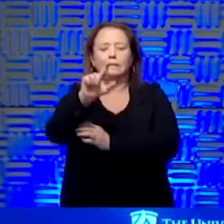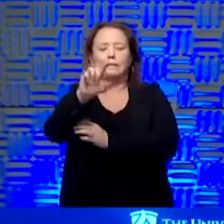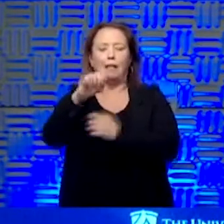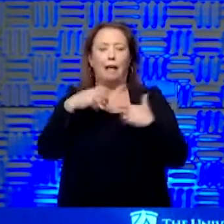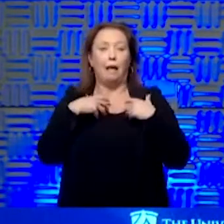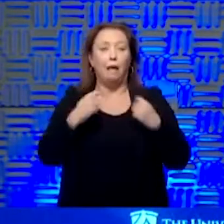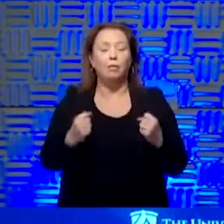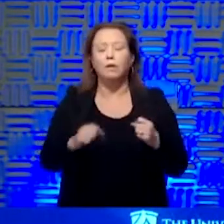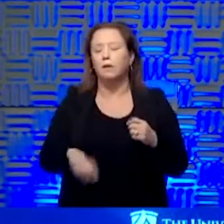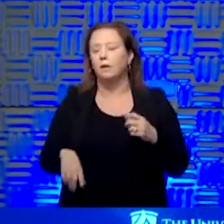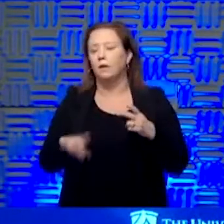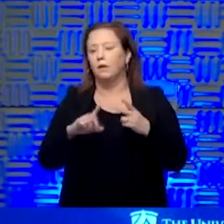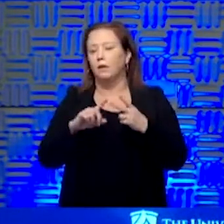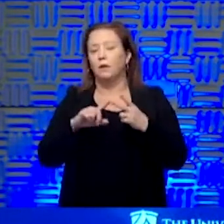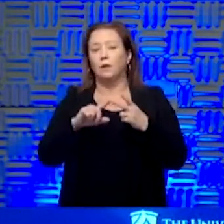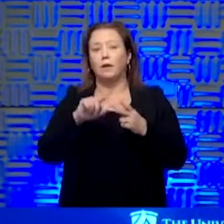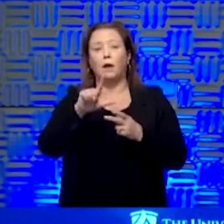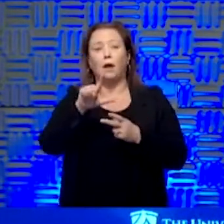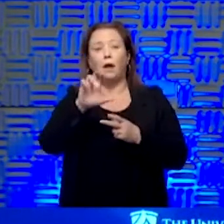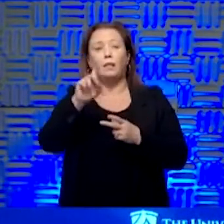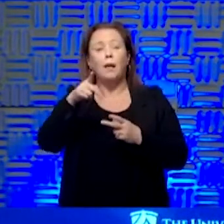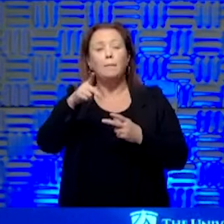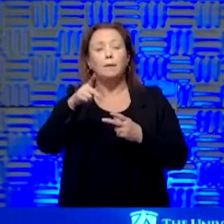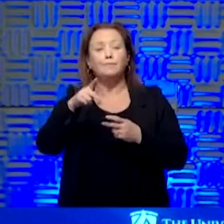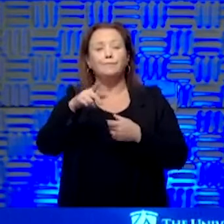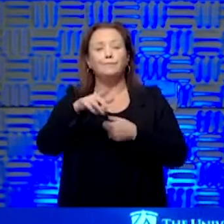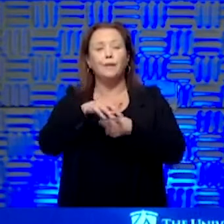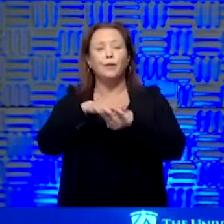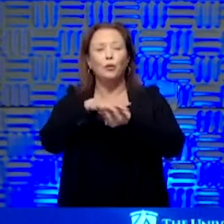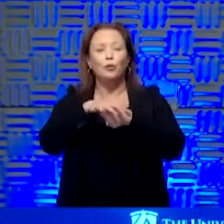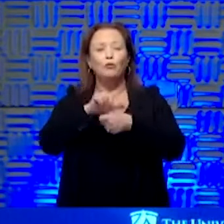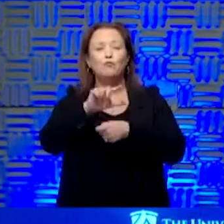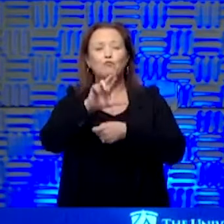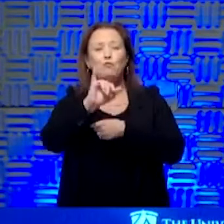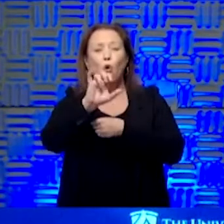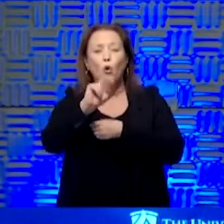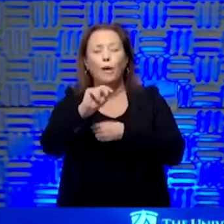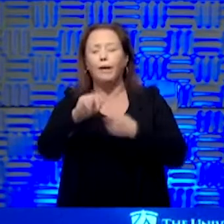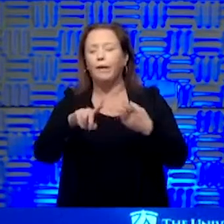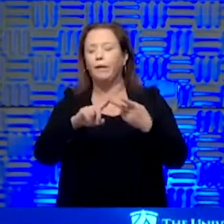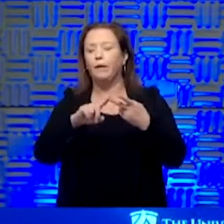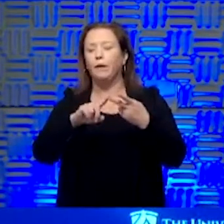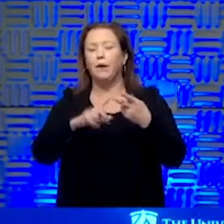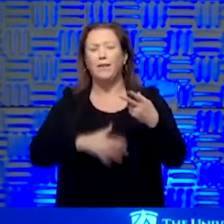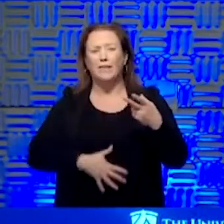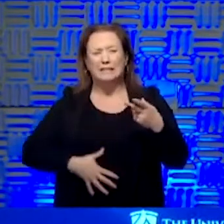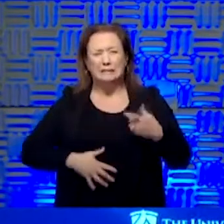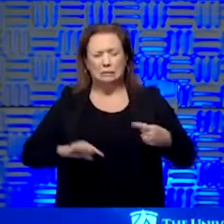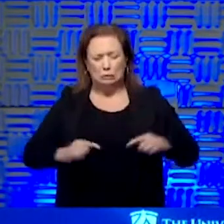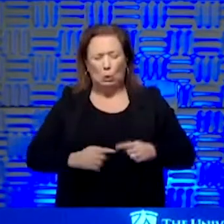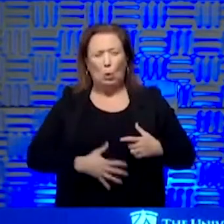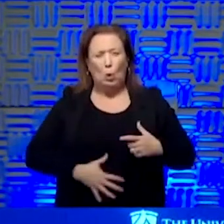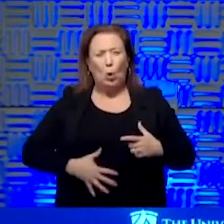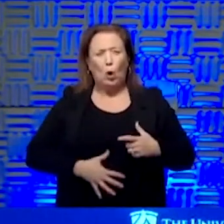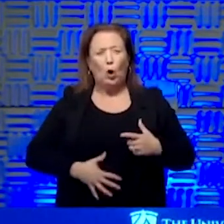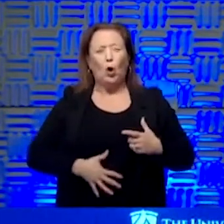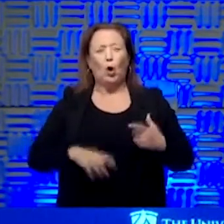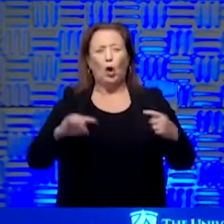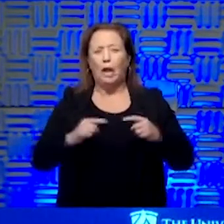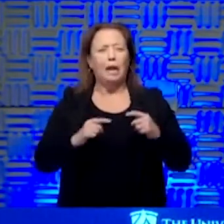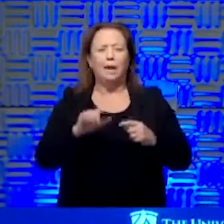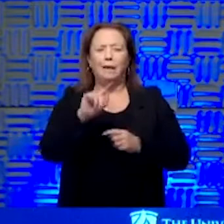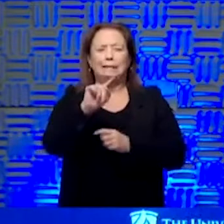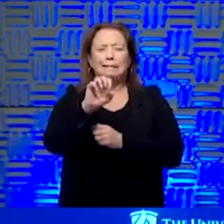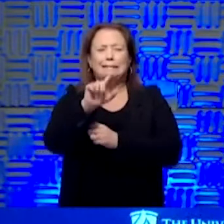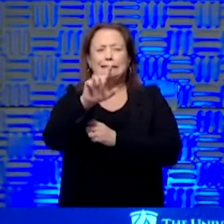lump in your groin or you feel like your abdomen is really sore or tender, those things are harder to do